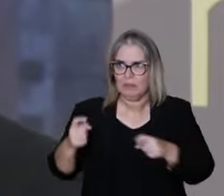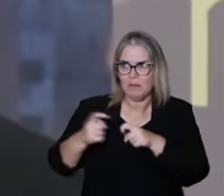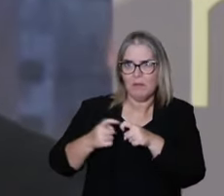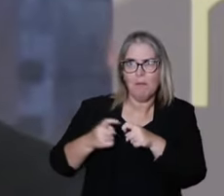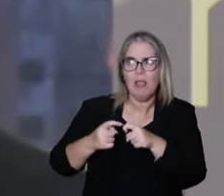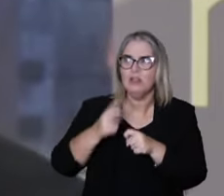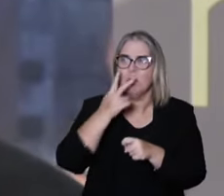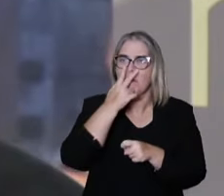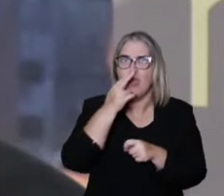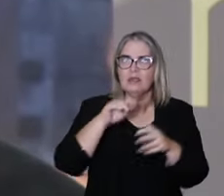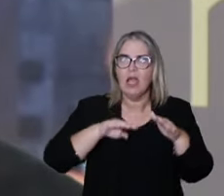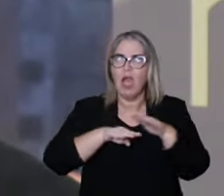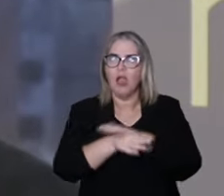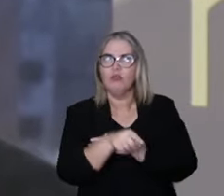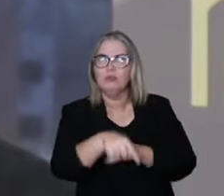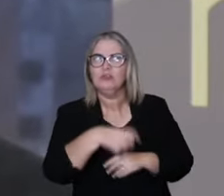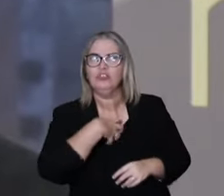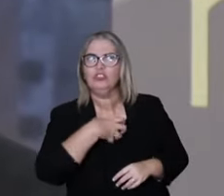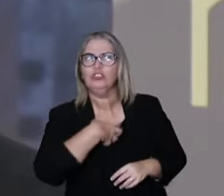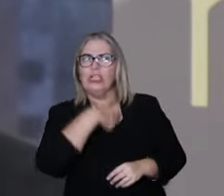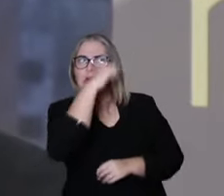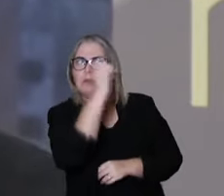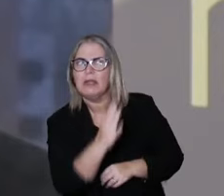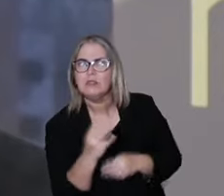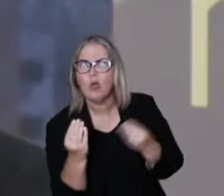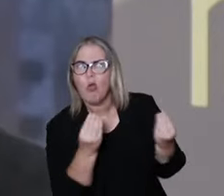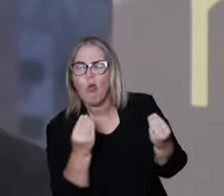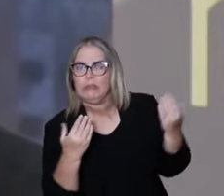So some of them for some time.